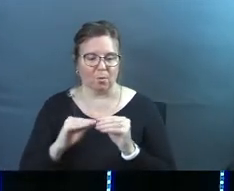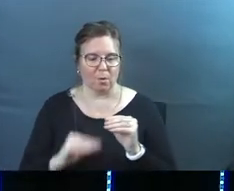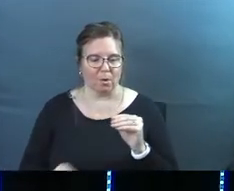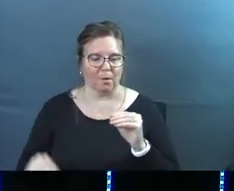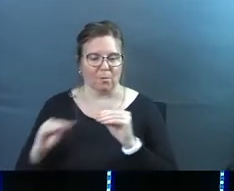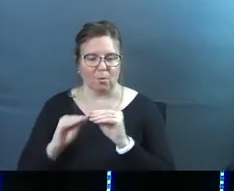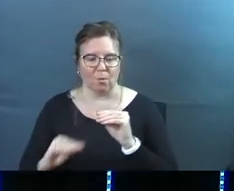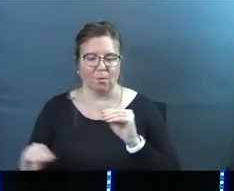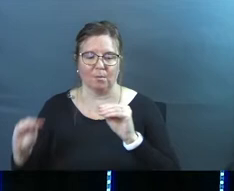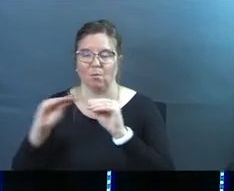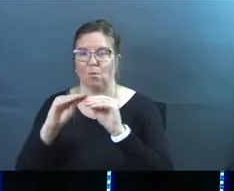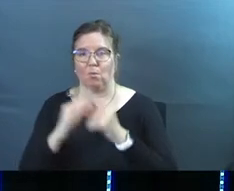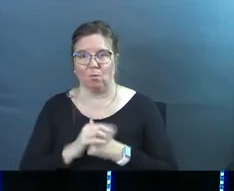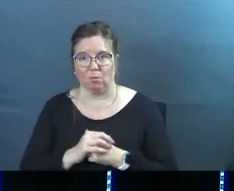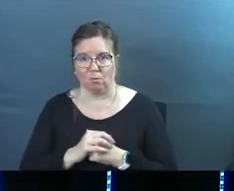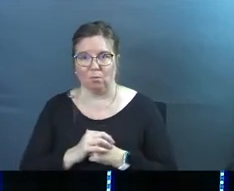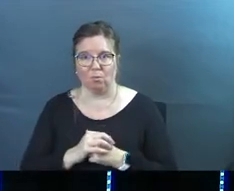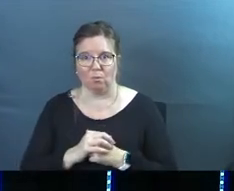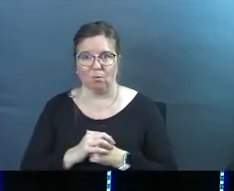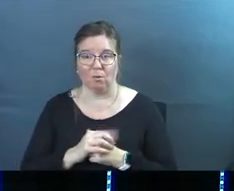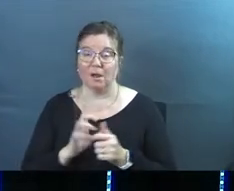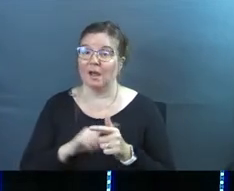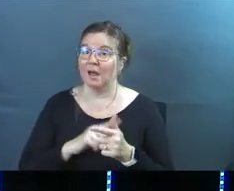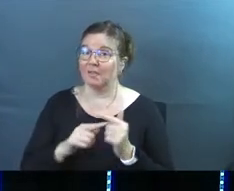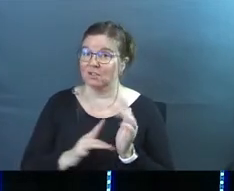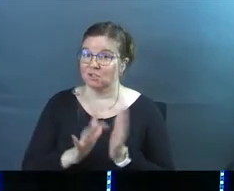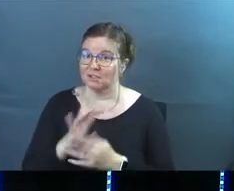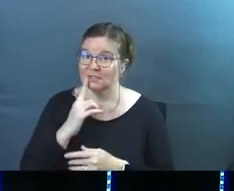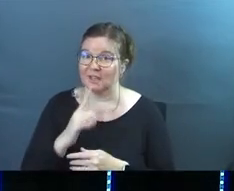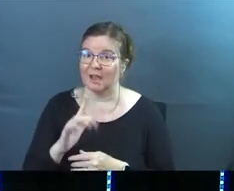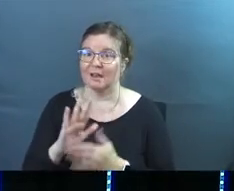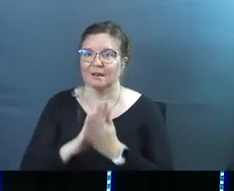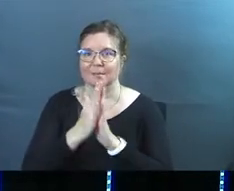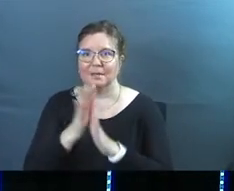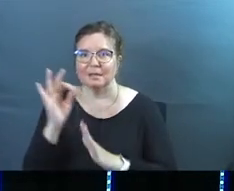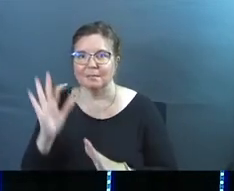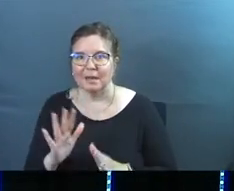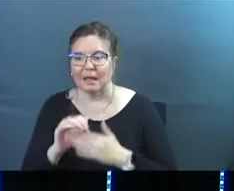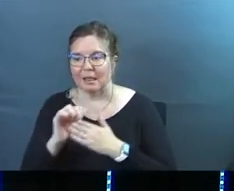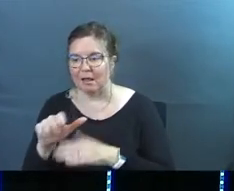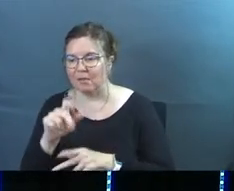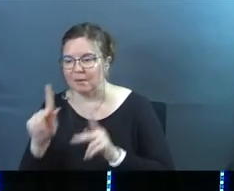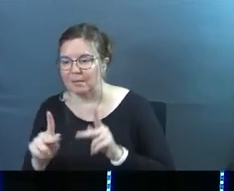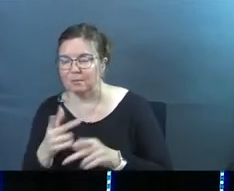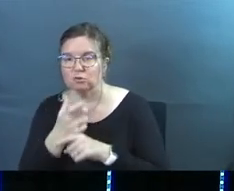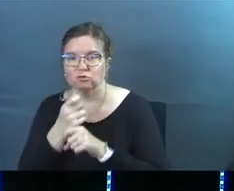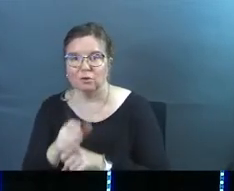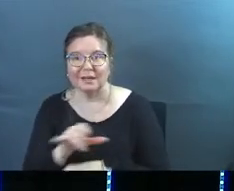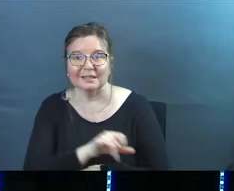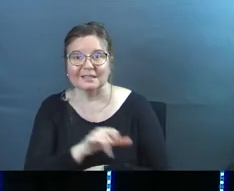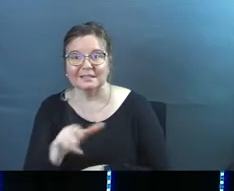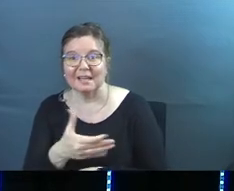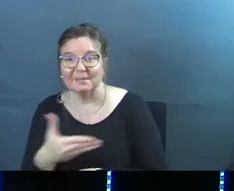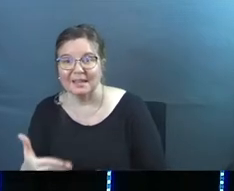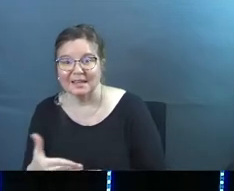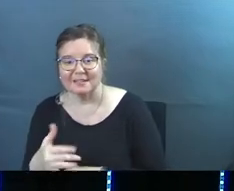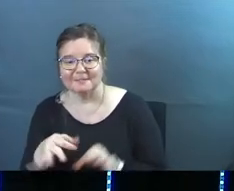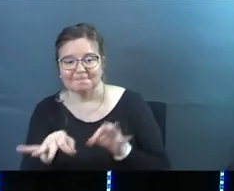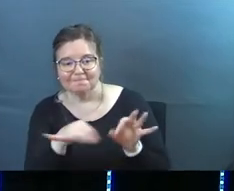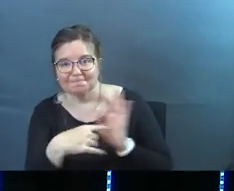more and more of it. And then Jesus says, hey, be a pastor. Why don't you lead other people to trust the same thing?